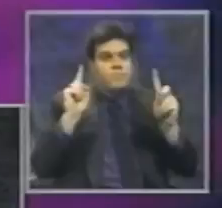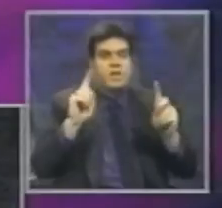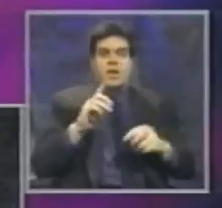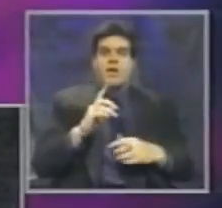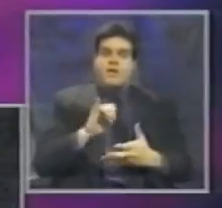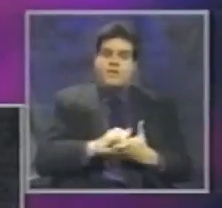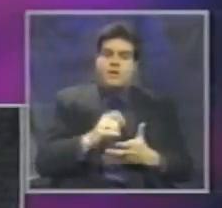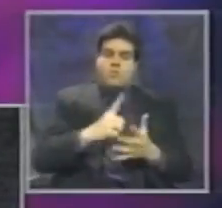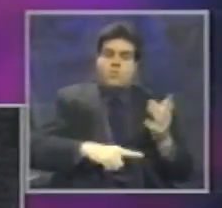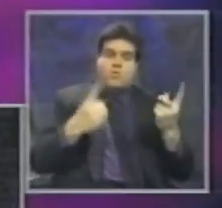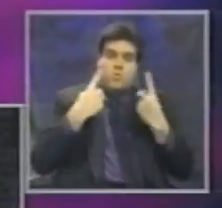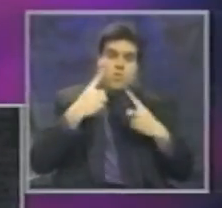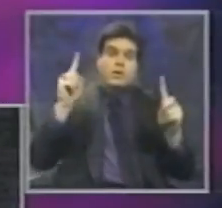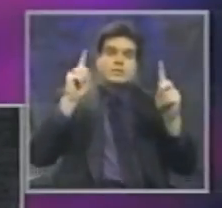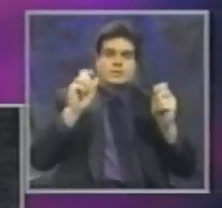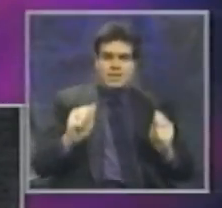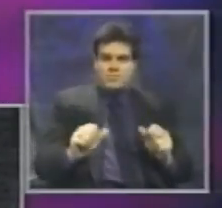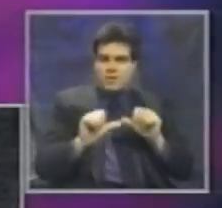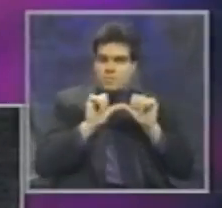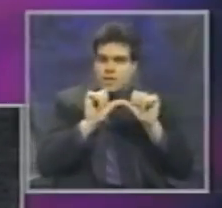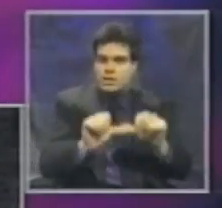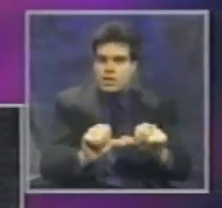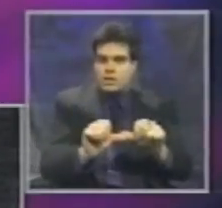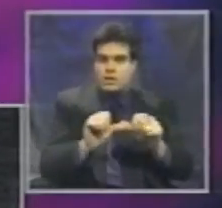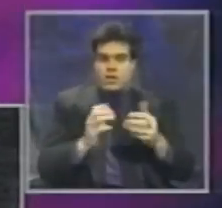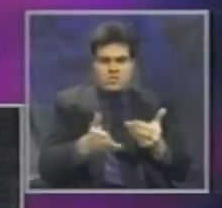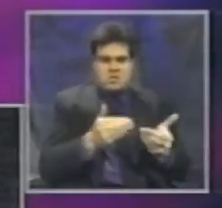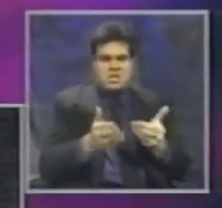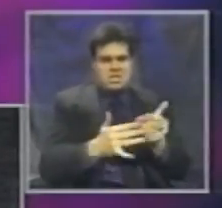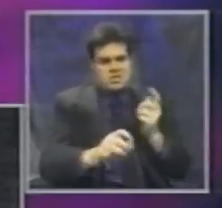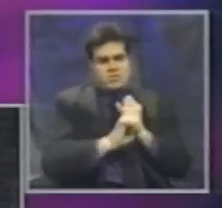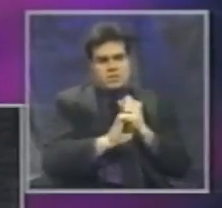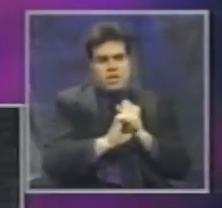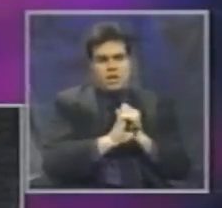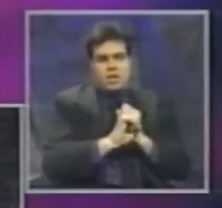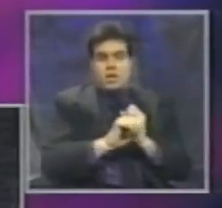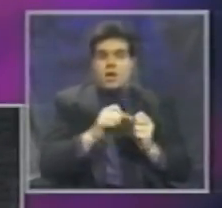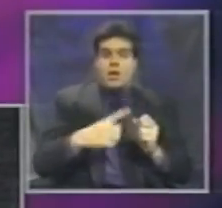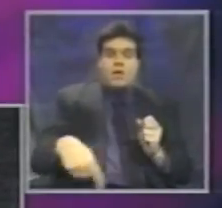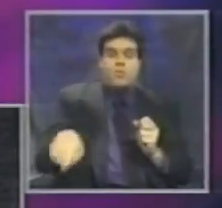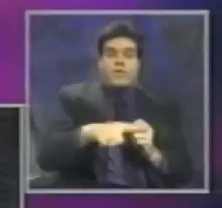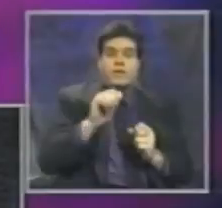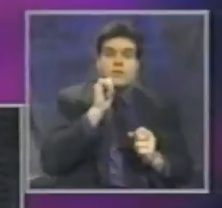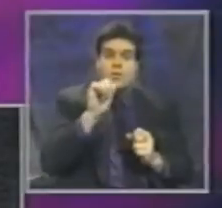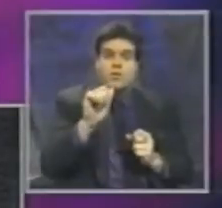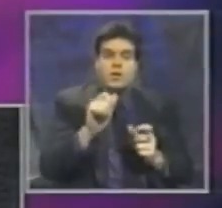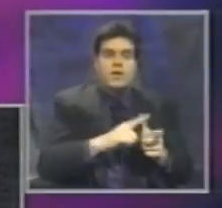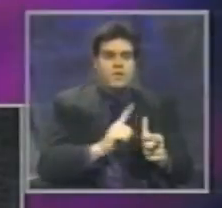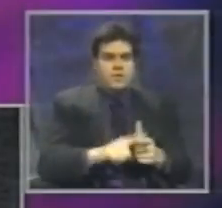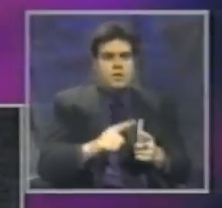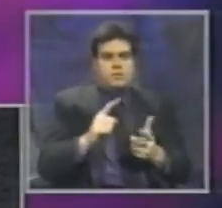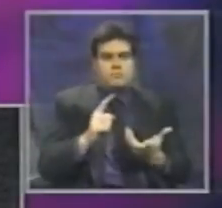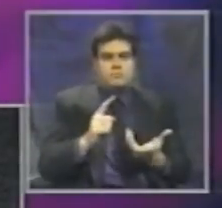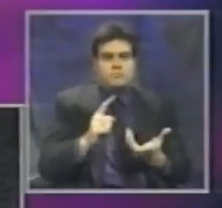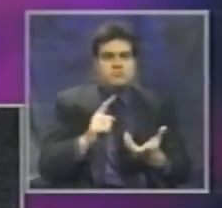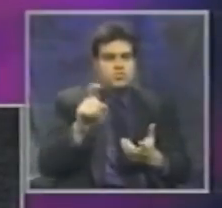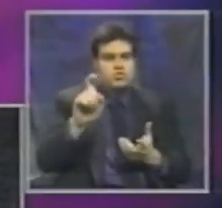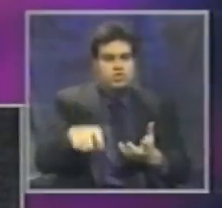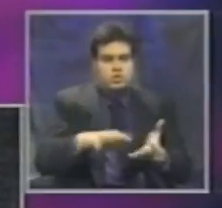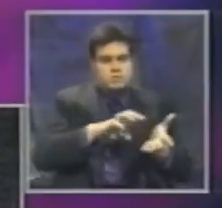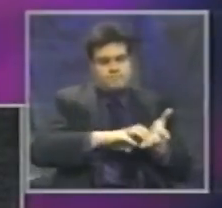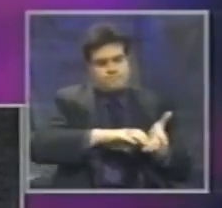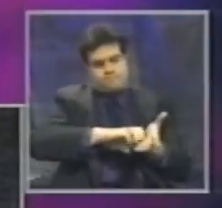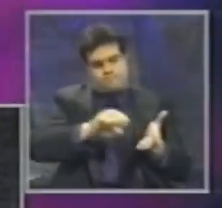work can be maintained. They are easy to sell. But those that don't produce measurable results should be discontinued